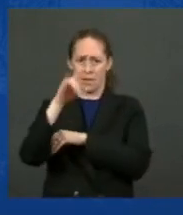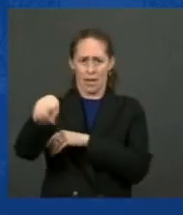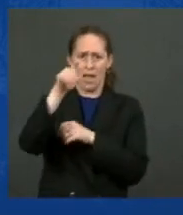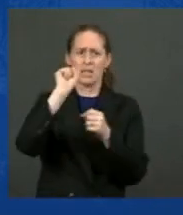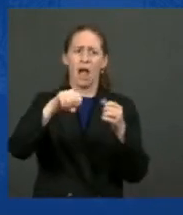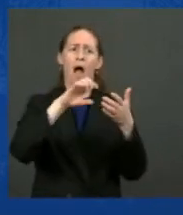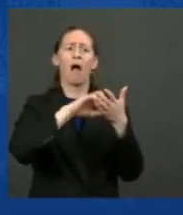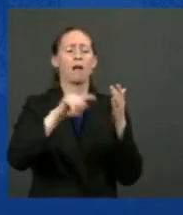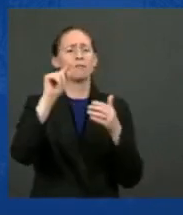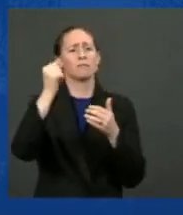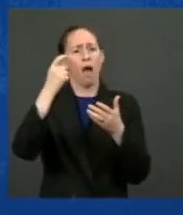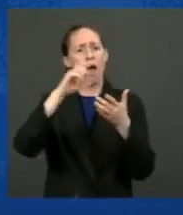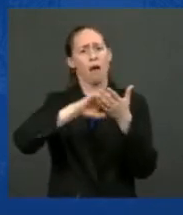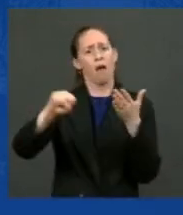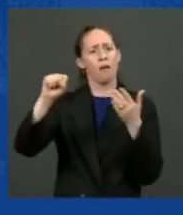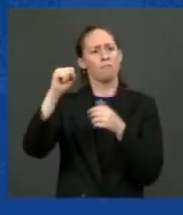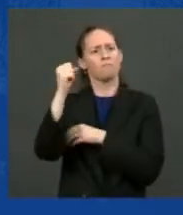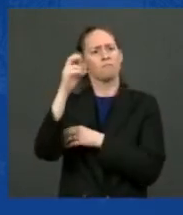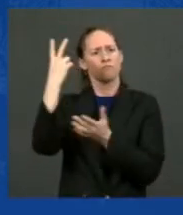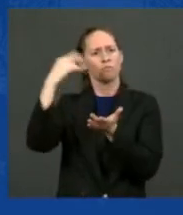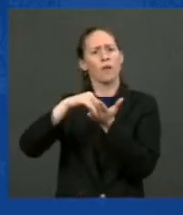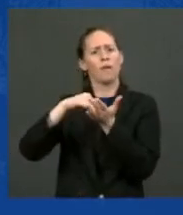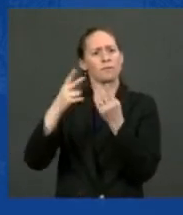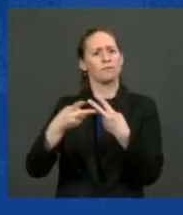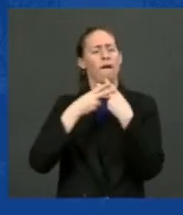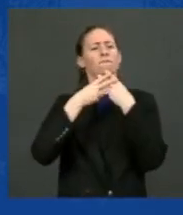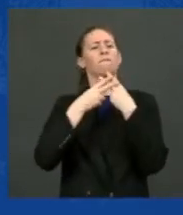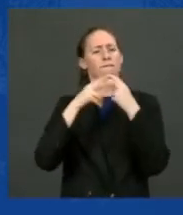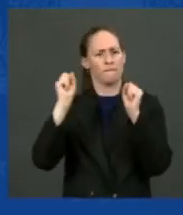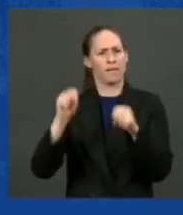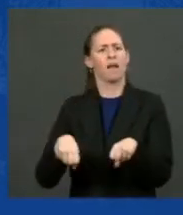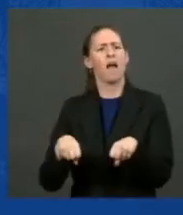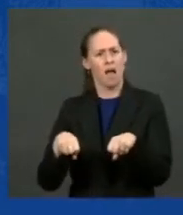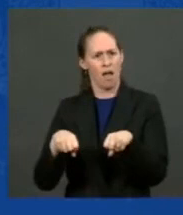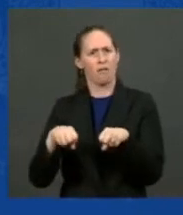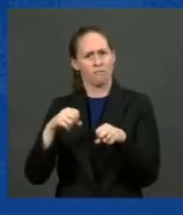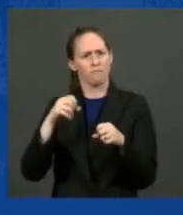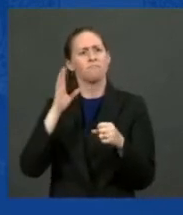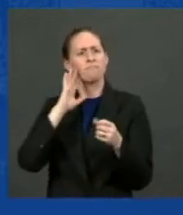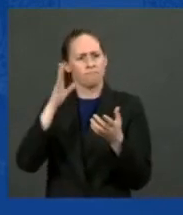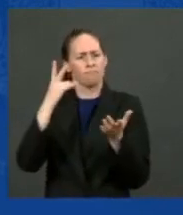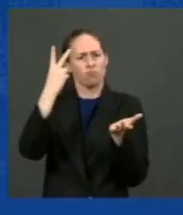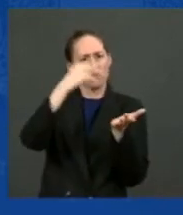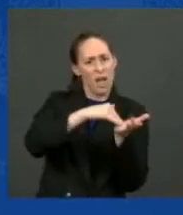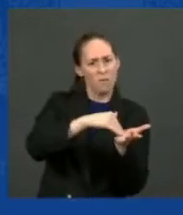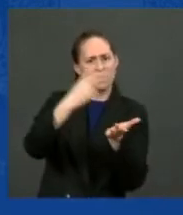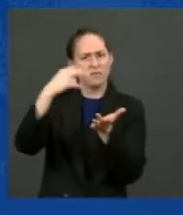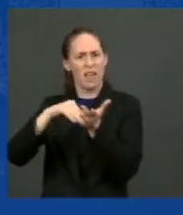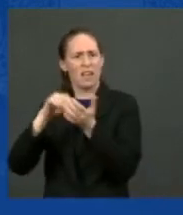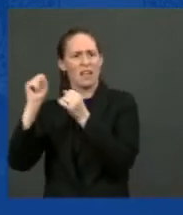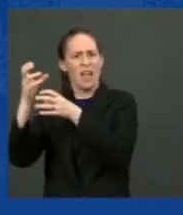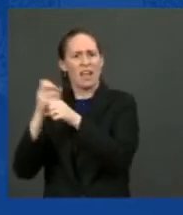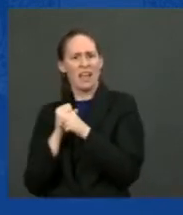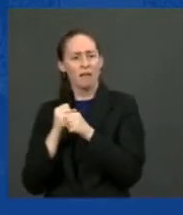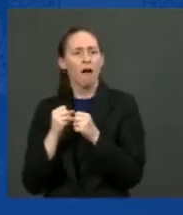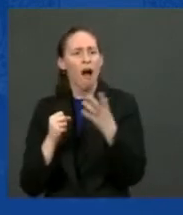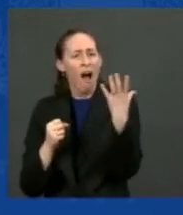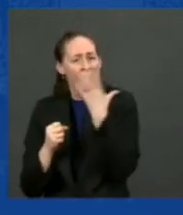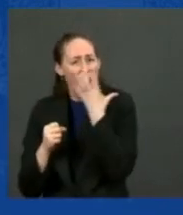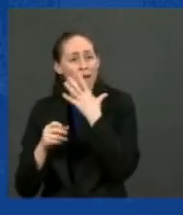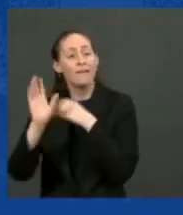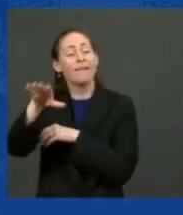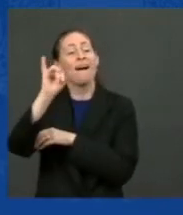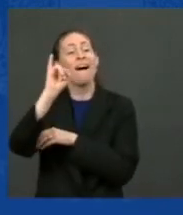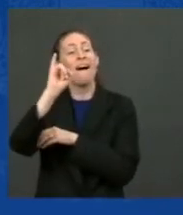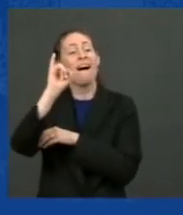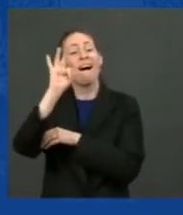for each child off your bottom line of your taxes you owe. Well, guess what? If you're making 15 bucks an hour,